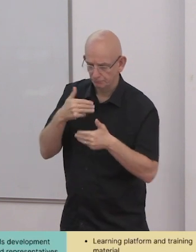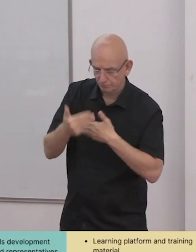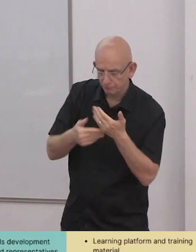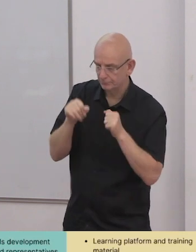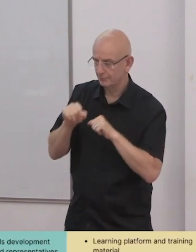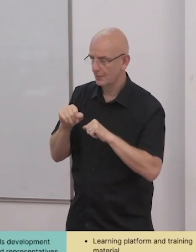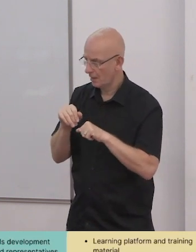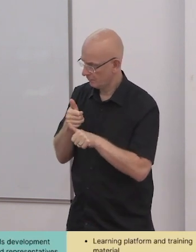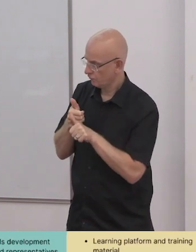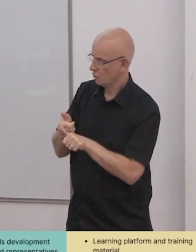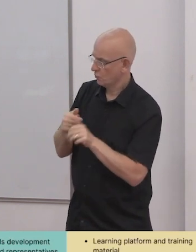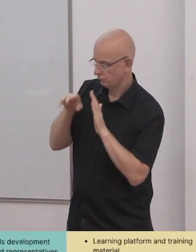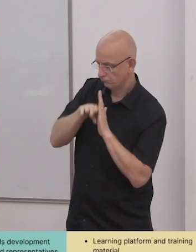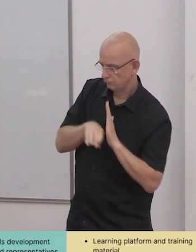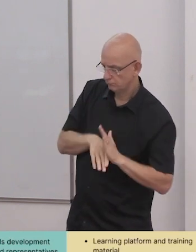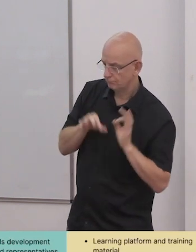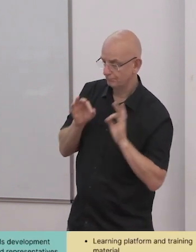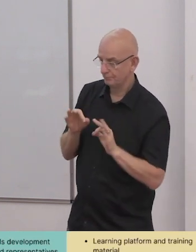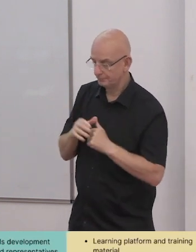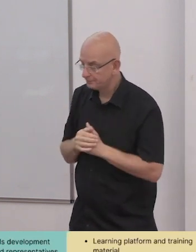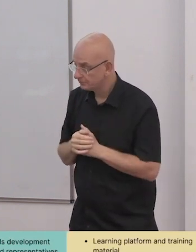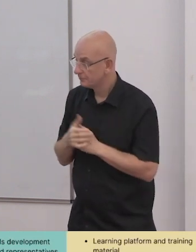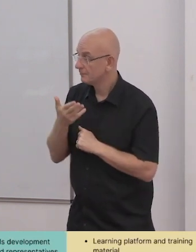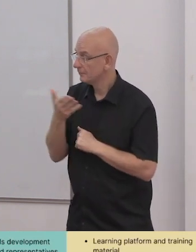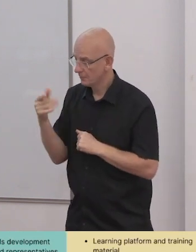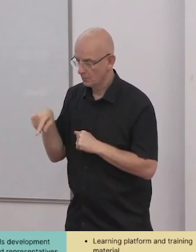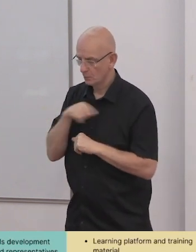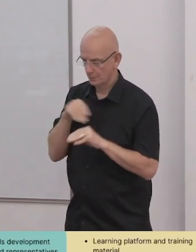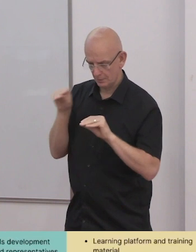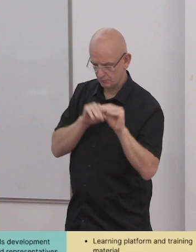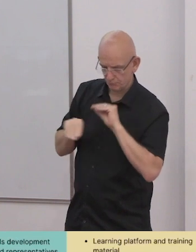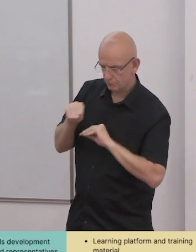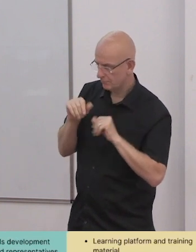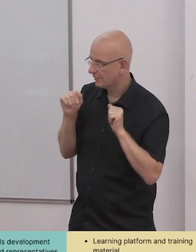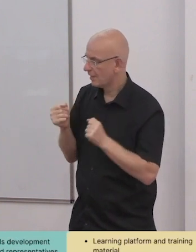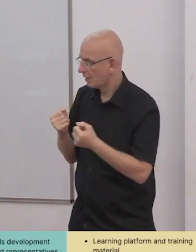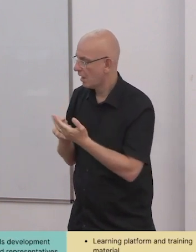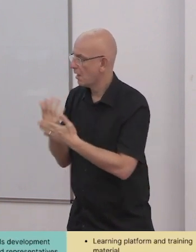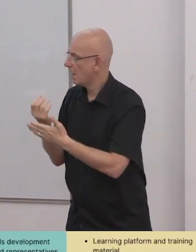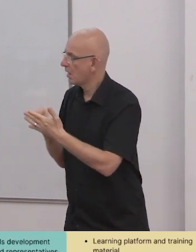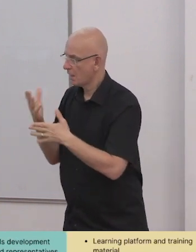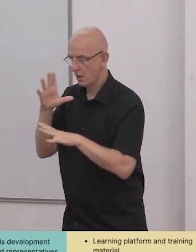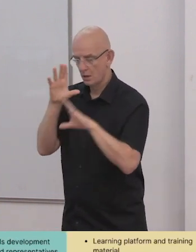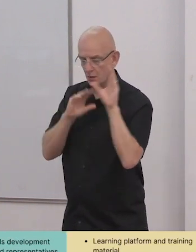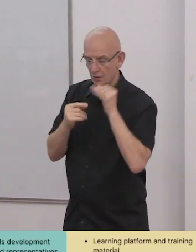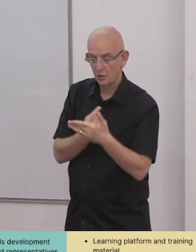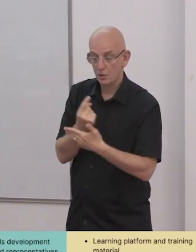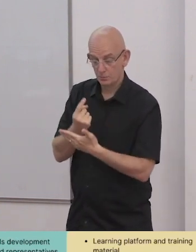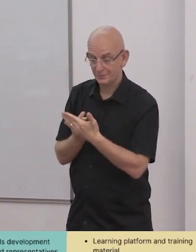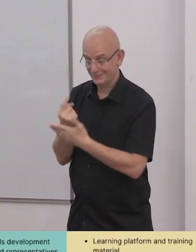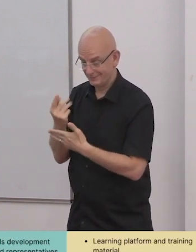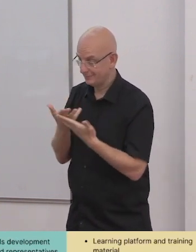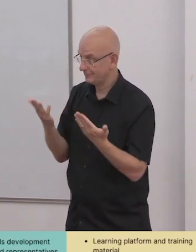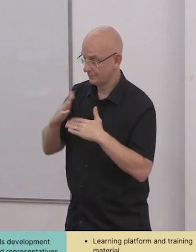these results obviously in a growing body of evidence-based